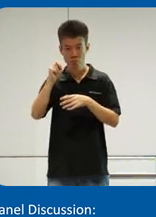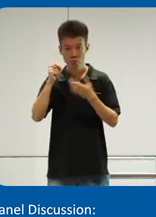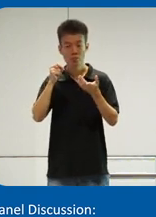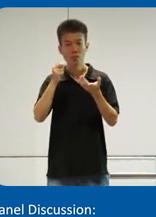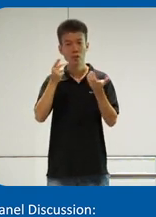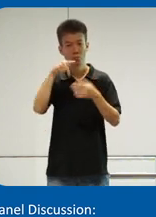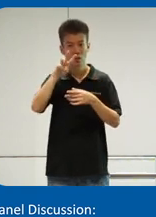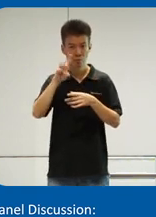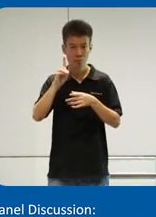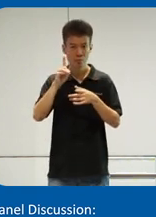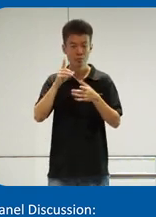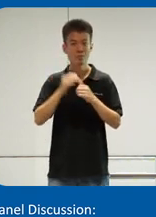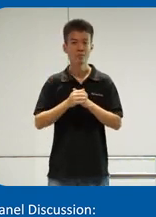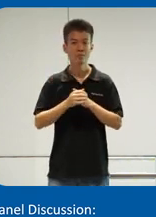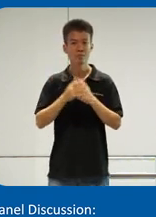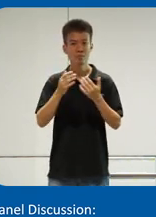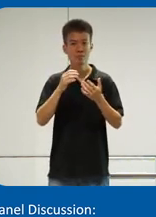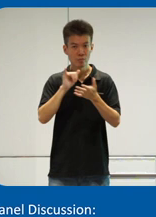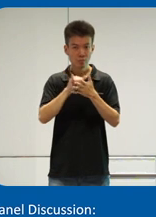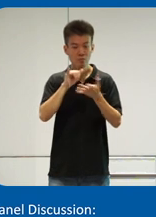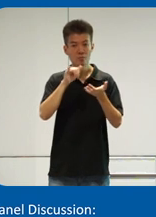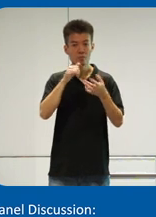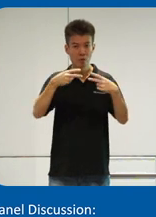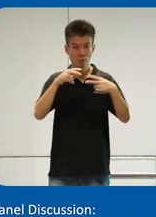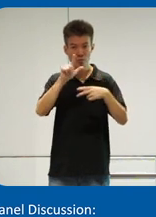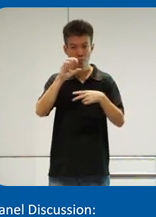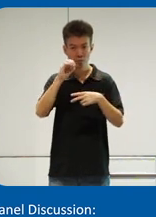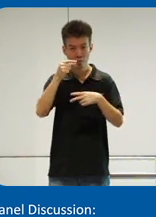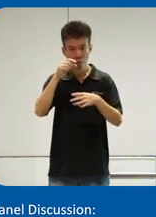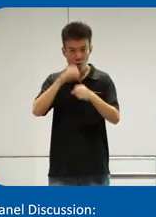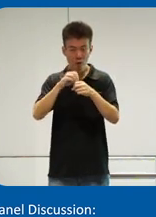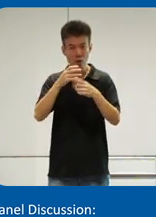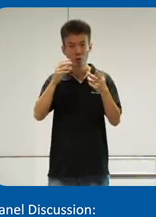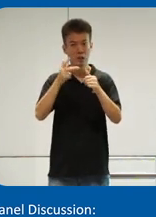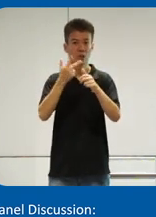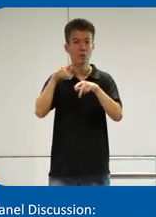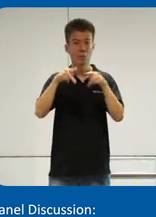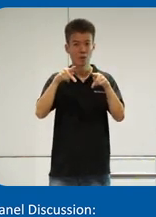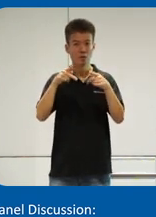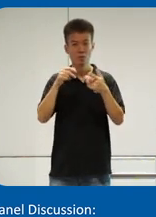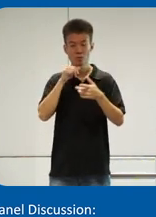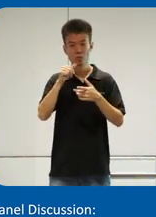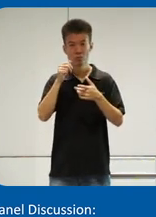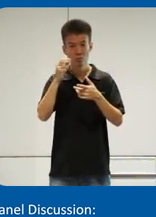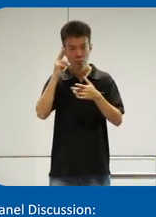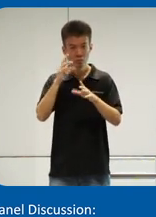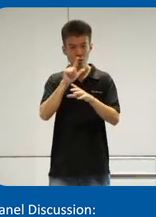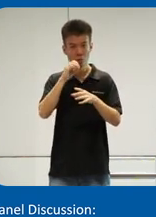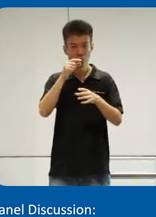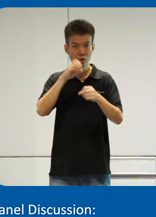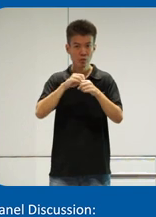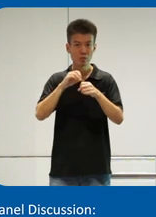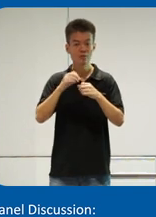PWD person, and vendor lock-in. There are lots of proprietary solutions out there. And we don't really like to be locked into a single